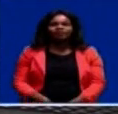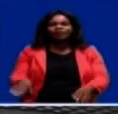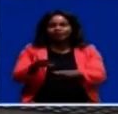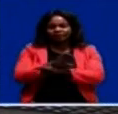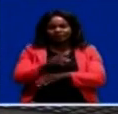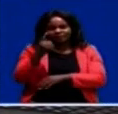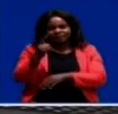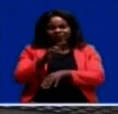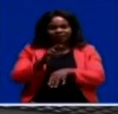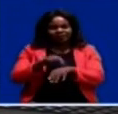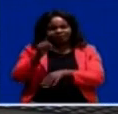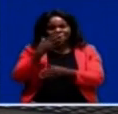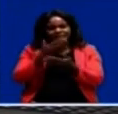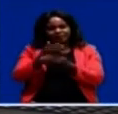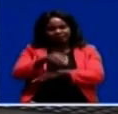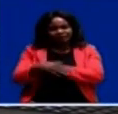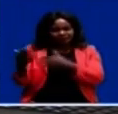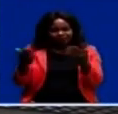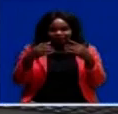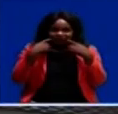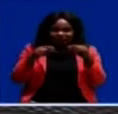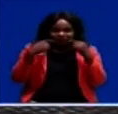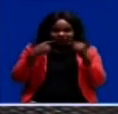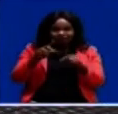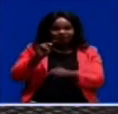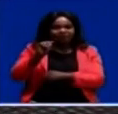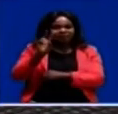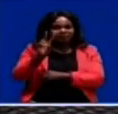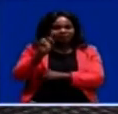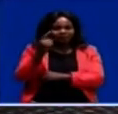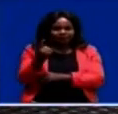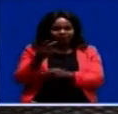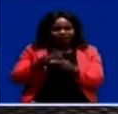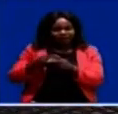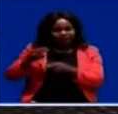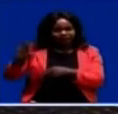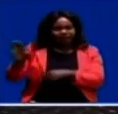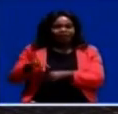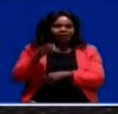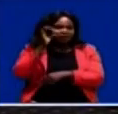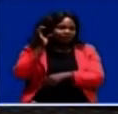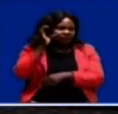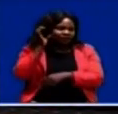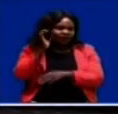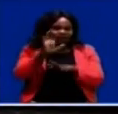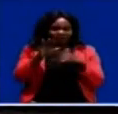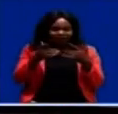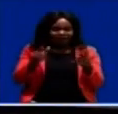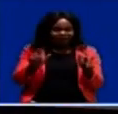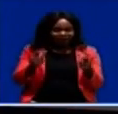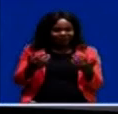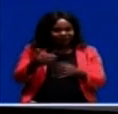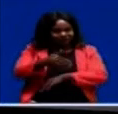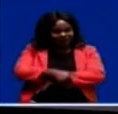One Zambia One Nation, good evening, welcome to the news on TV1. My name is Chilufia Muelua and on sound language tonight